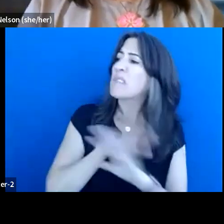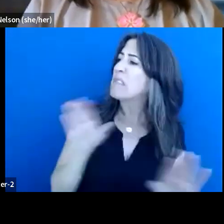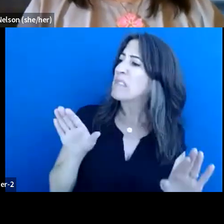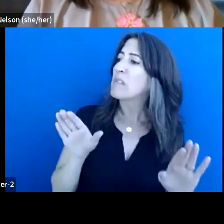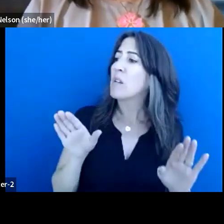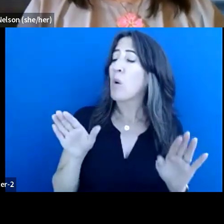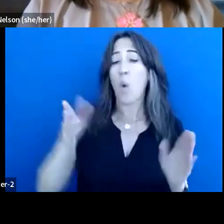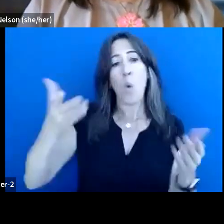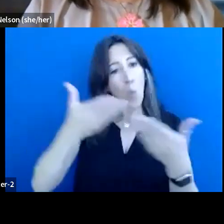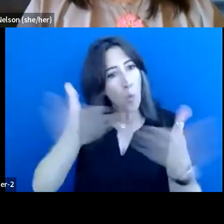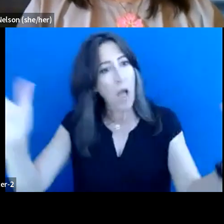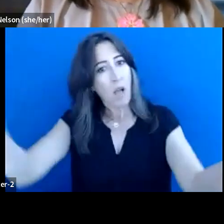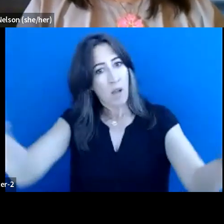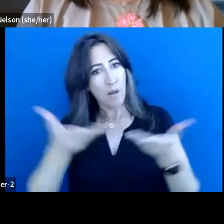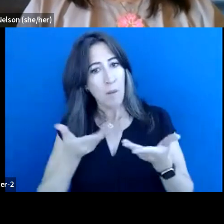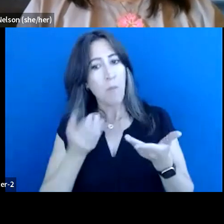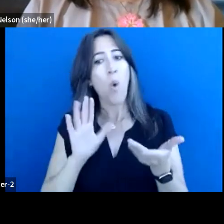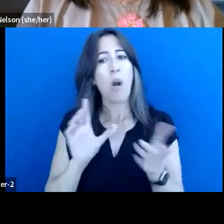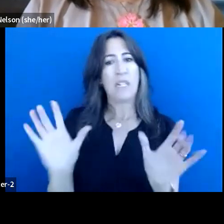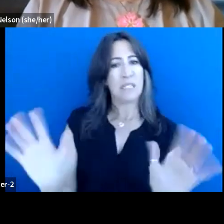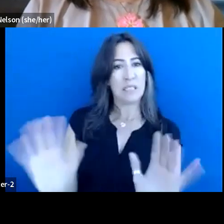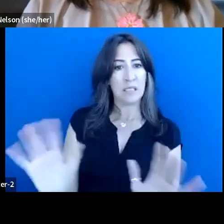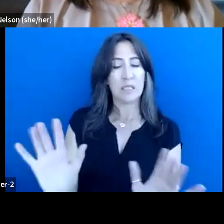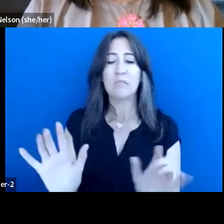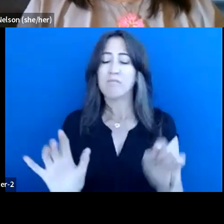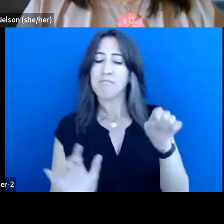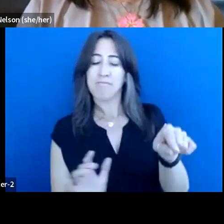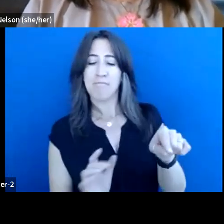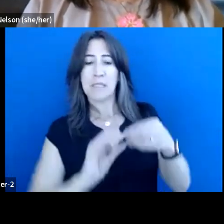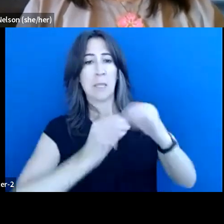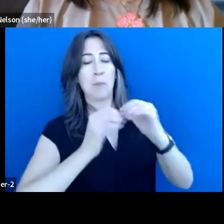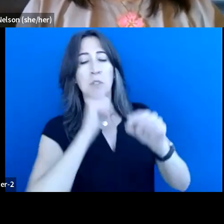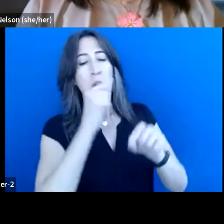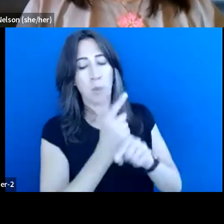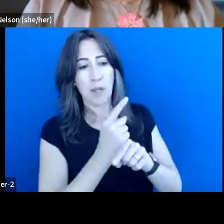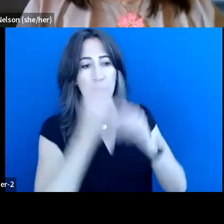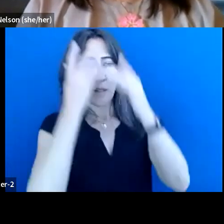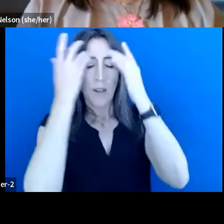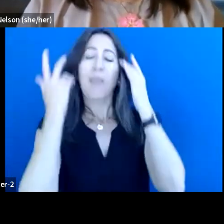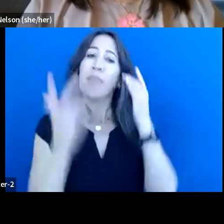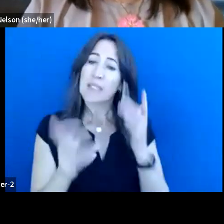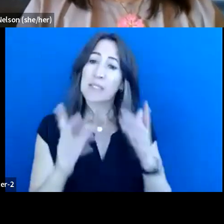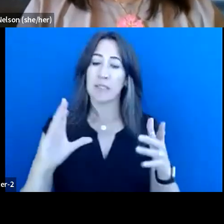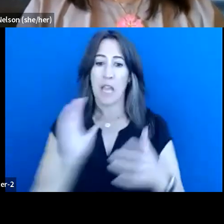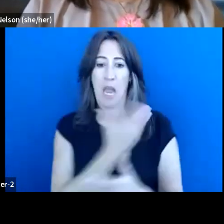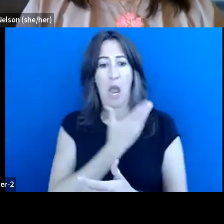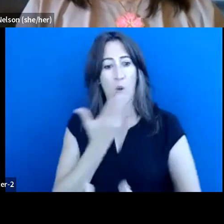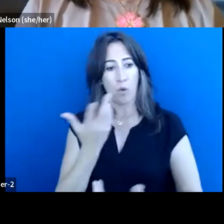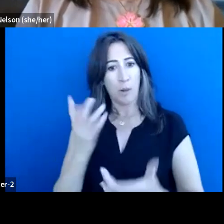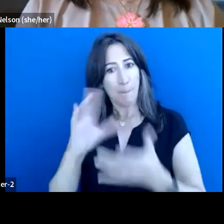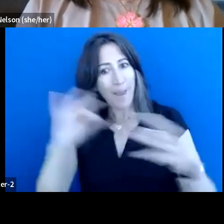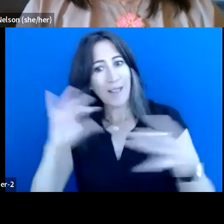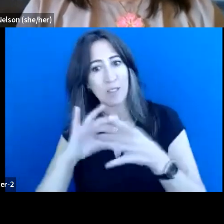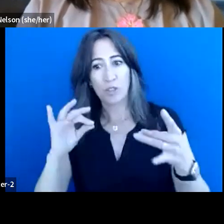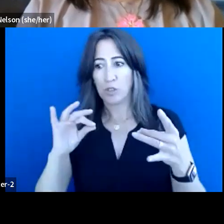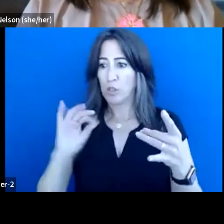you know, welcome, you know, uh, fishing vessels into the waters. This is the, the message that we're really getting loud and clear